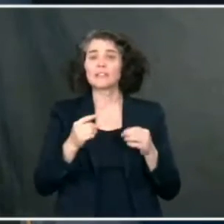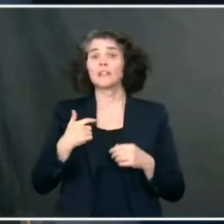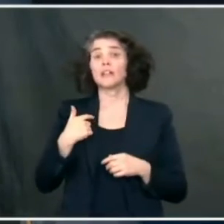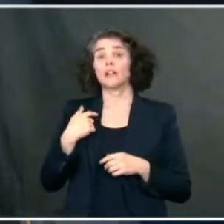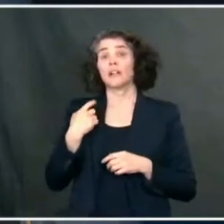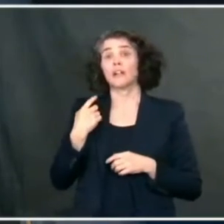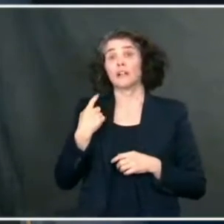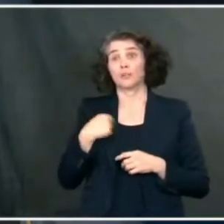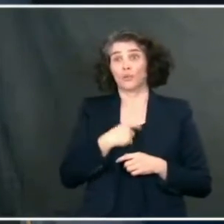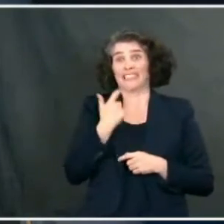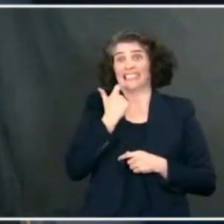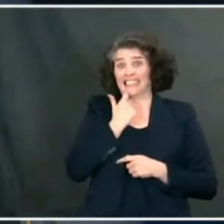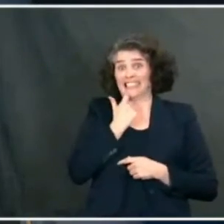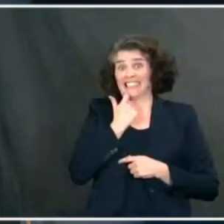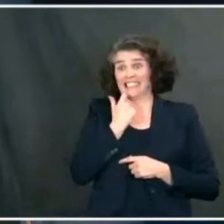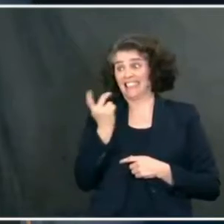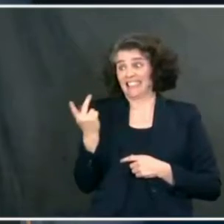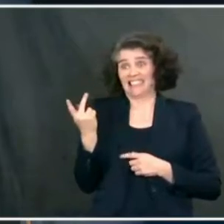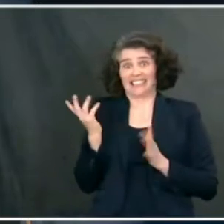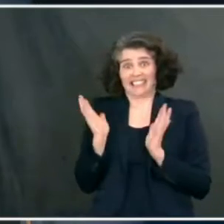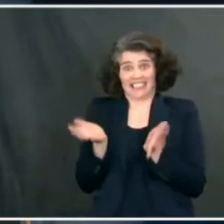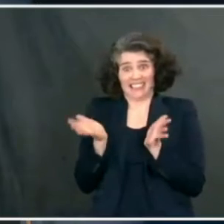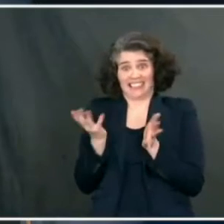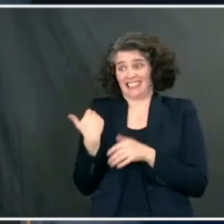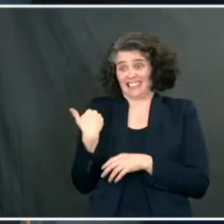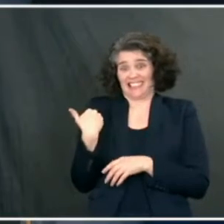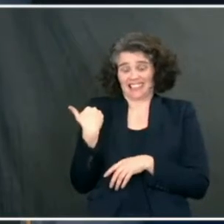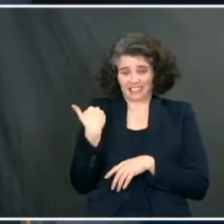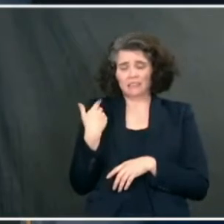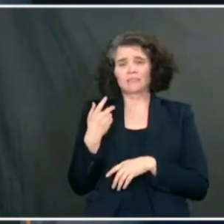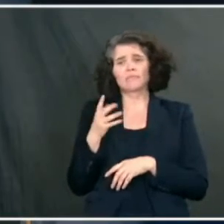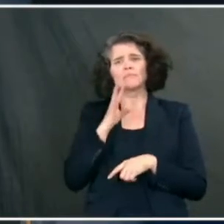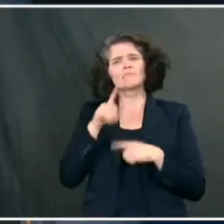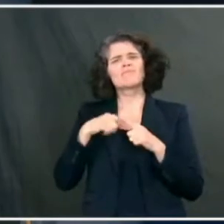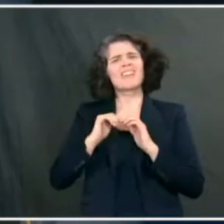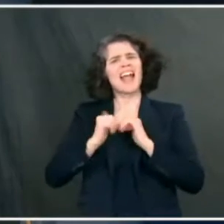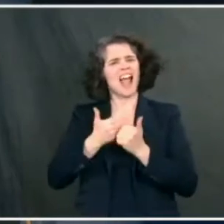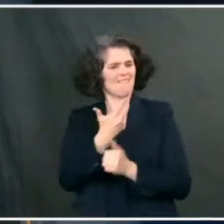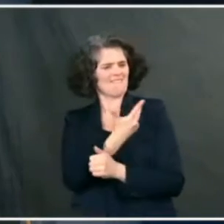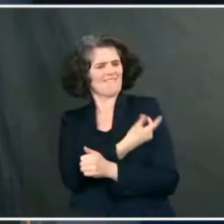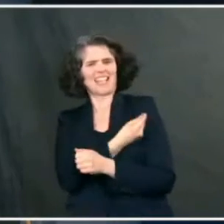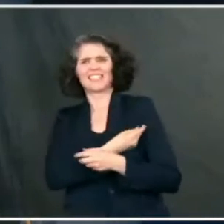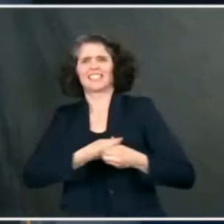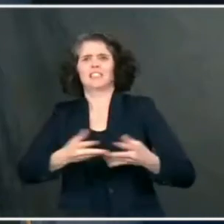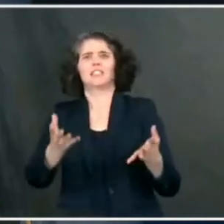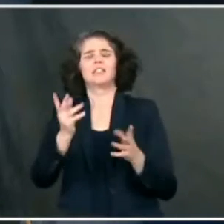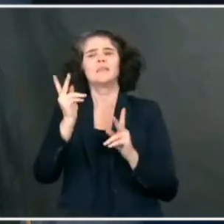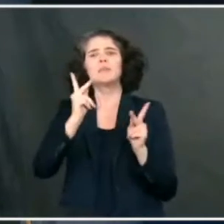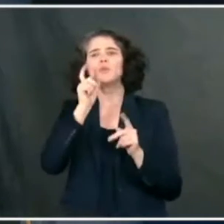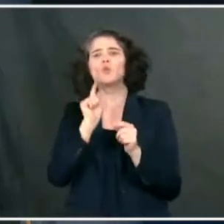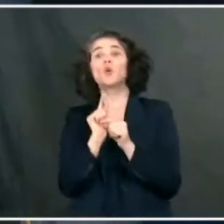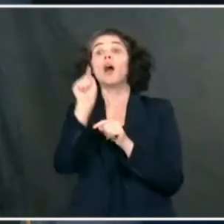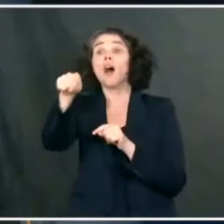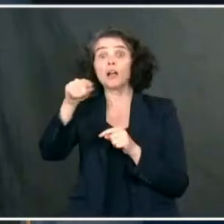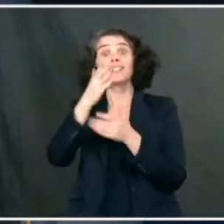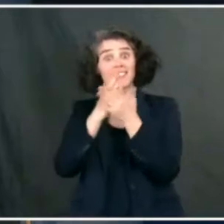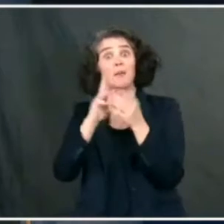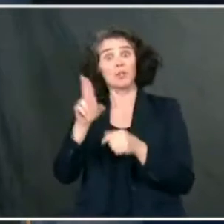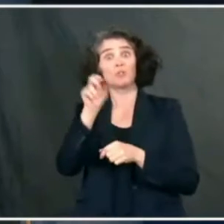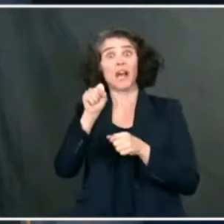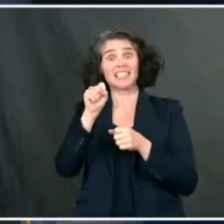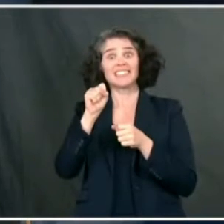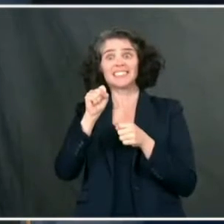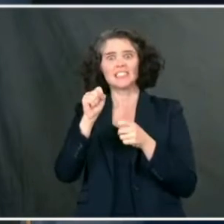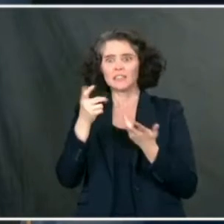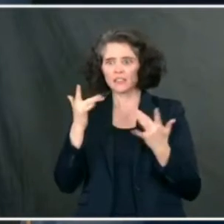had a conversation about how we're going to get vaccines to people who are in pharmacy desert areas where they don't